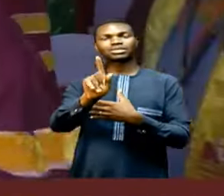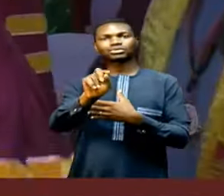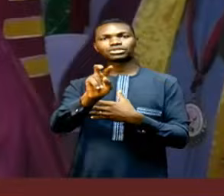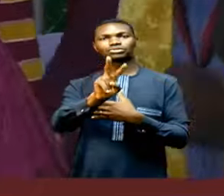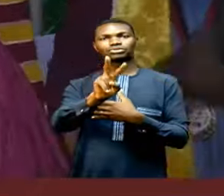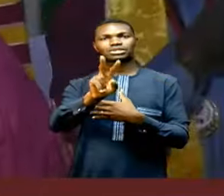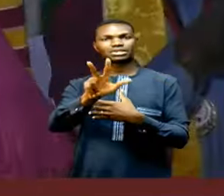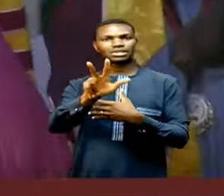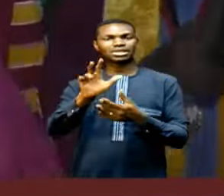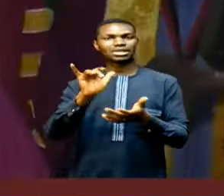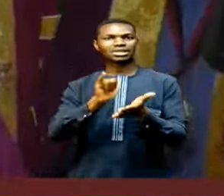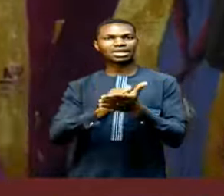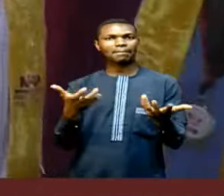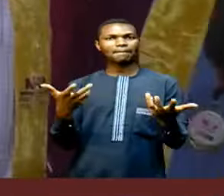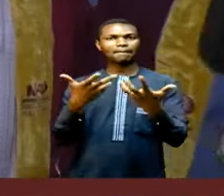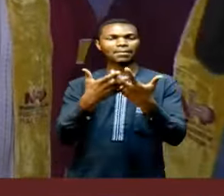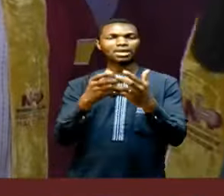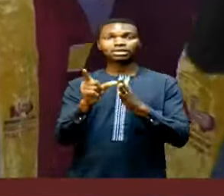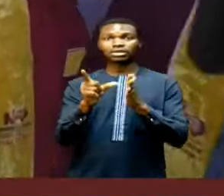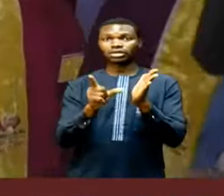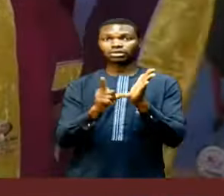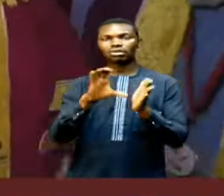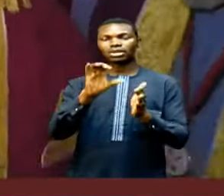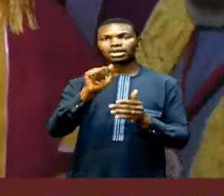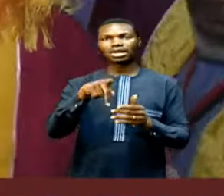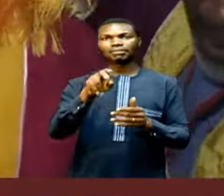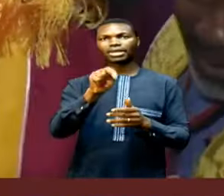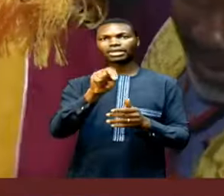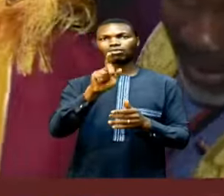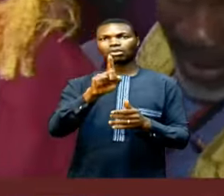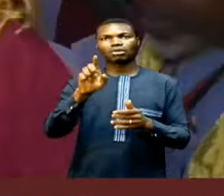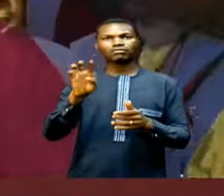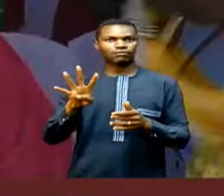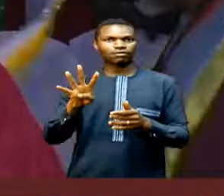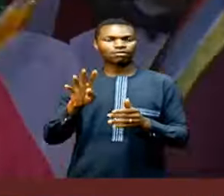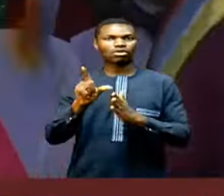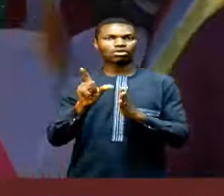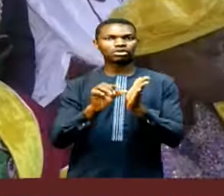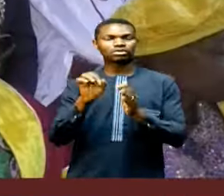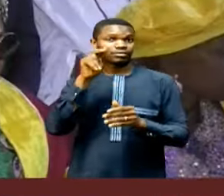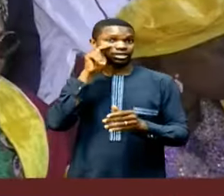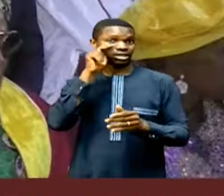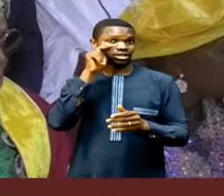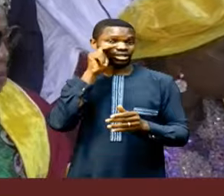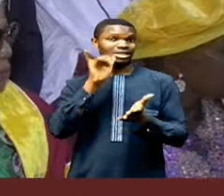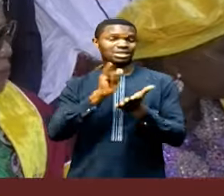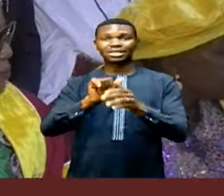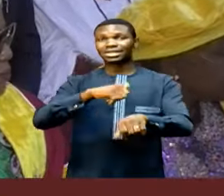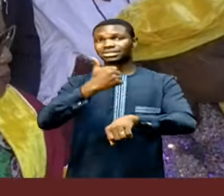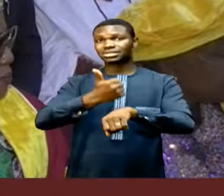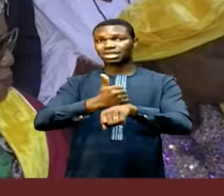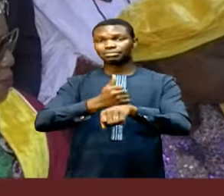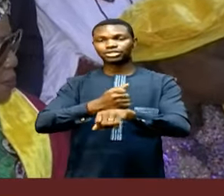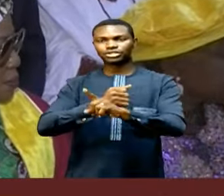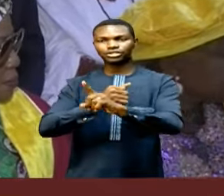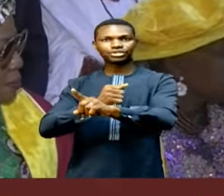line with the provision of the Act N-114, Laws of the Federal Republic of Nigeria, which establishes the Institute as the nation's